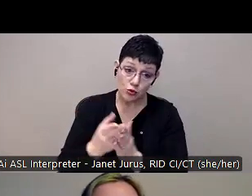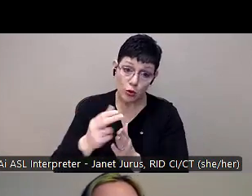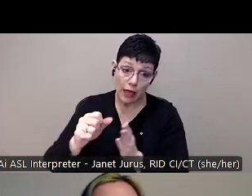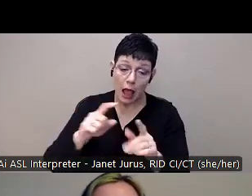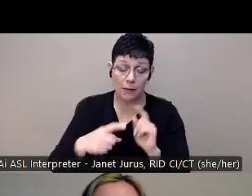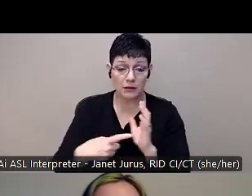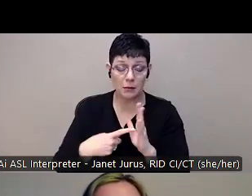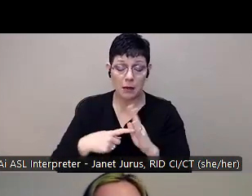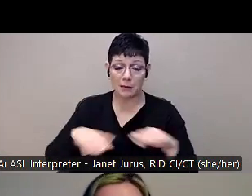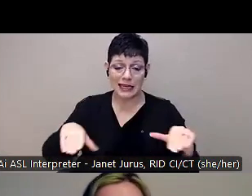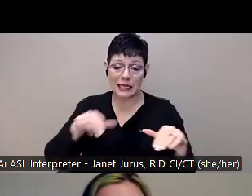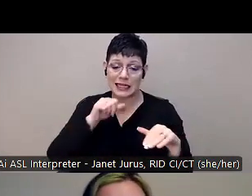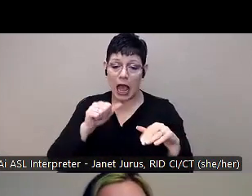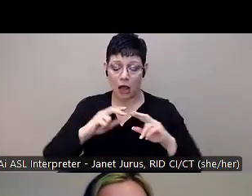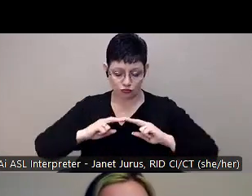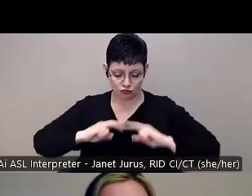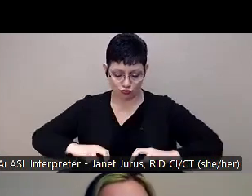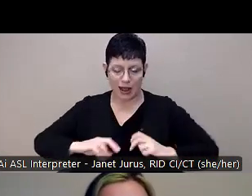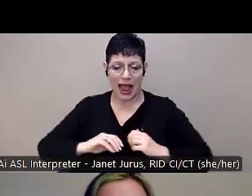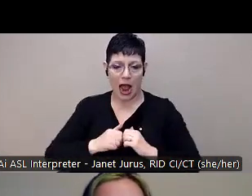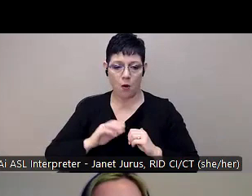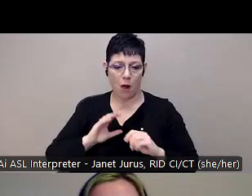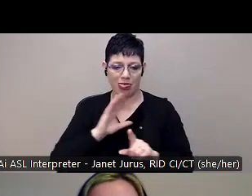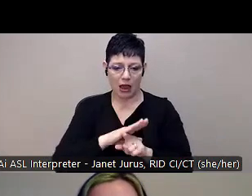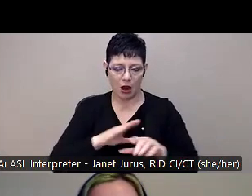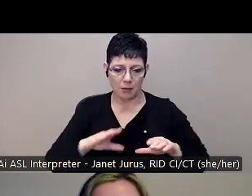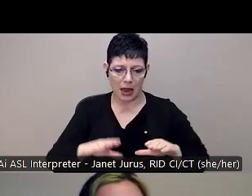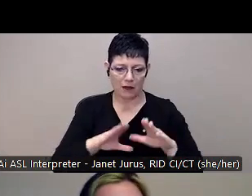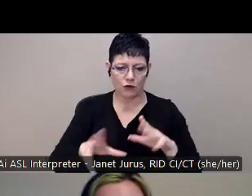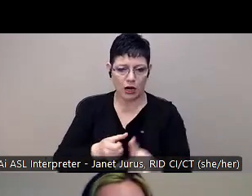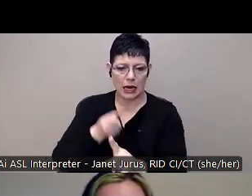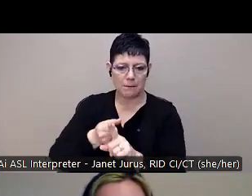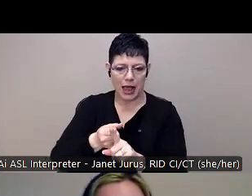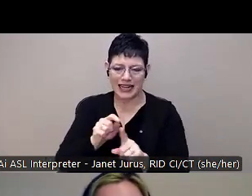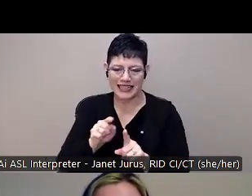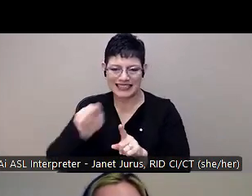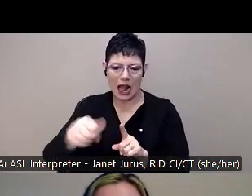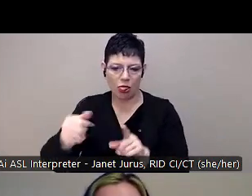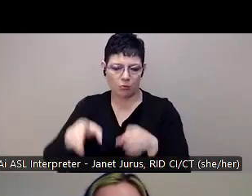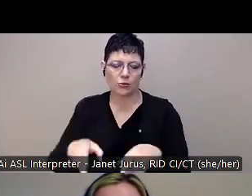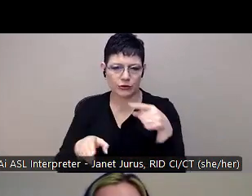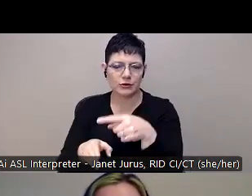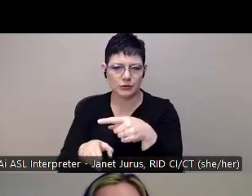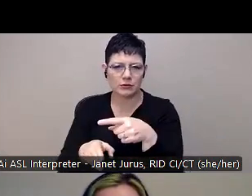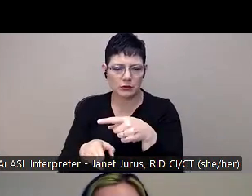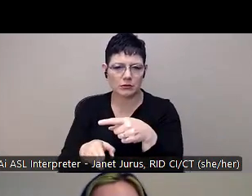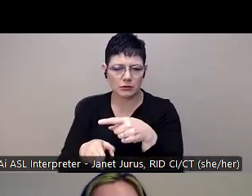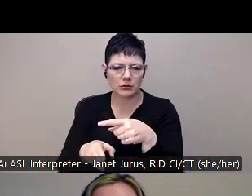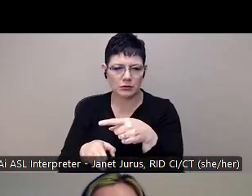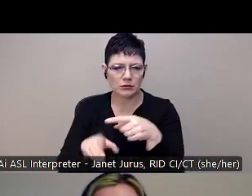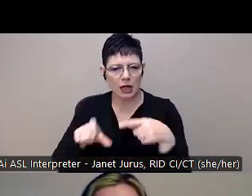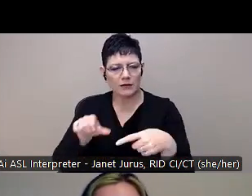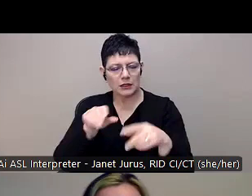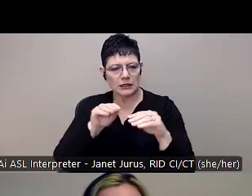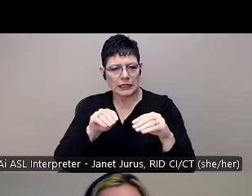they're not taking a look at how that affects the person on the other end of things. Um, so that problem